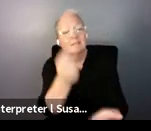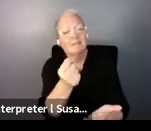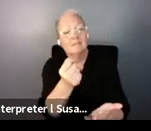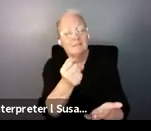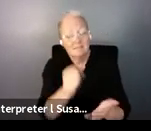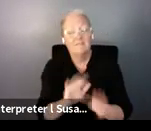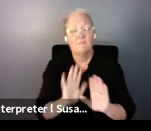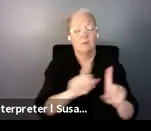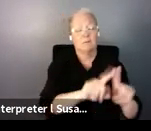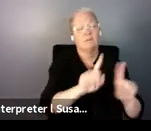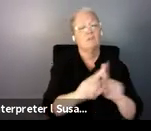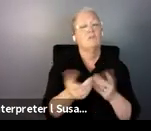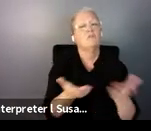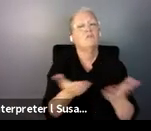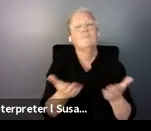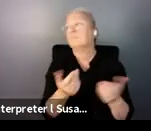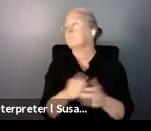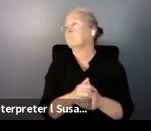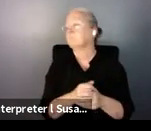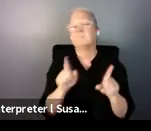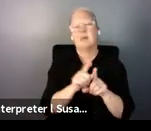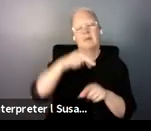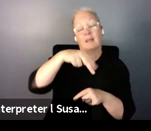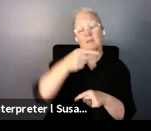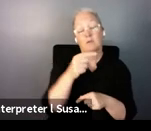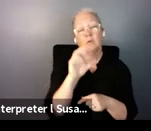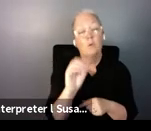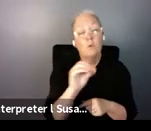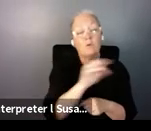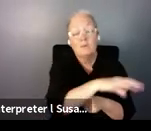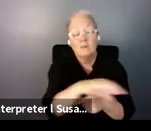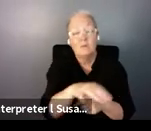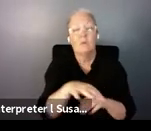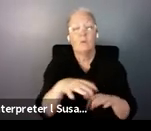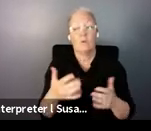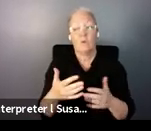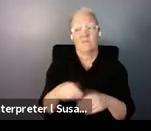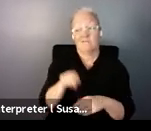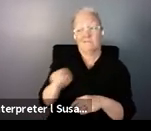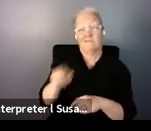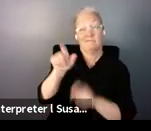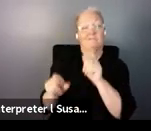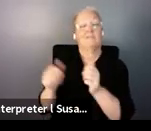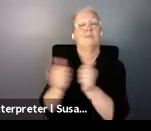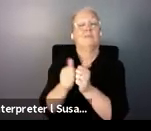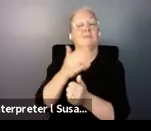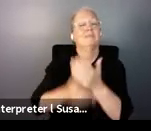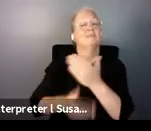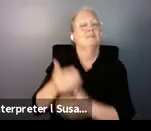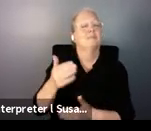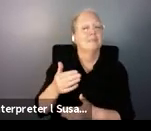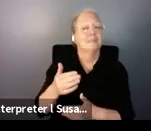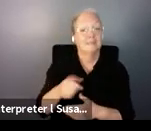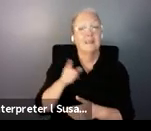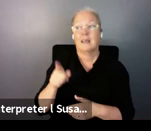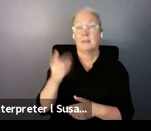delivered by NGOs or organizations of persons with disabilities. It's important to know that in high-income countries, where support